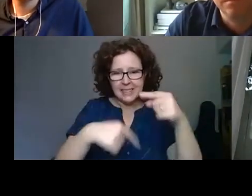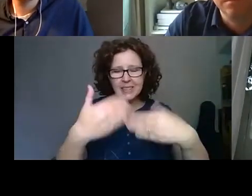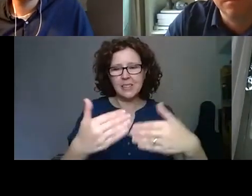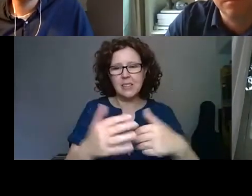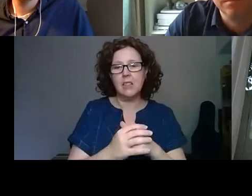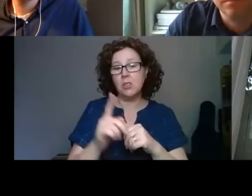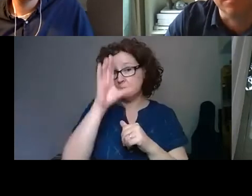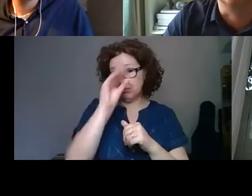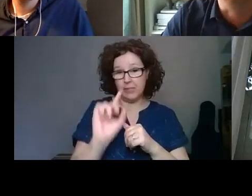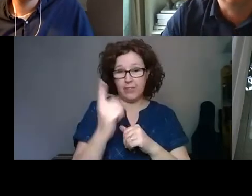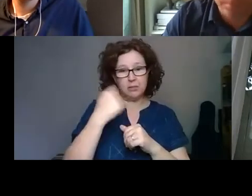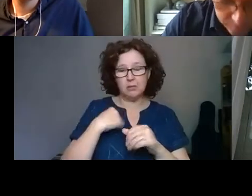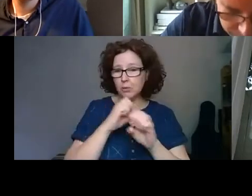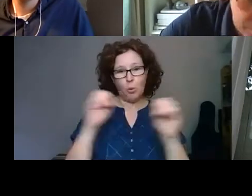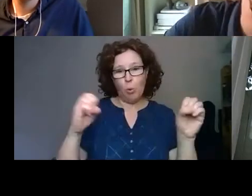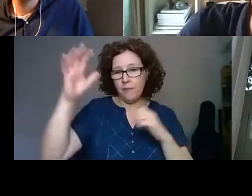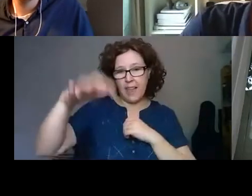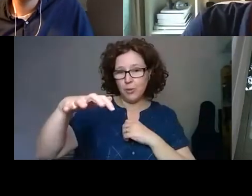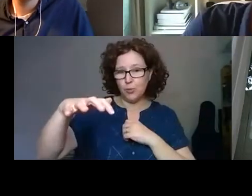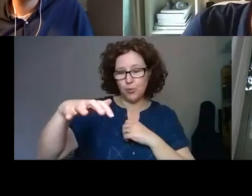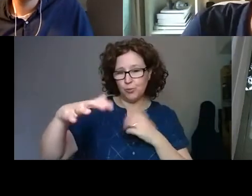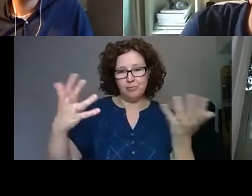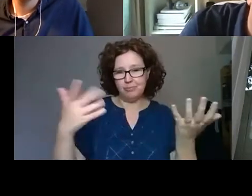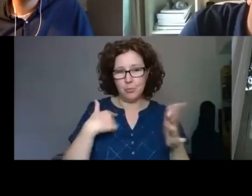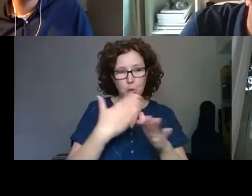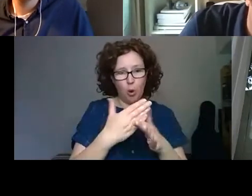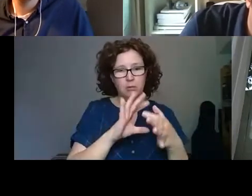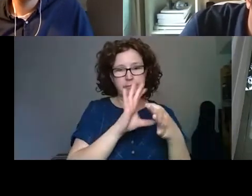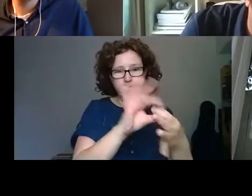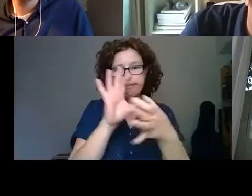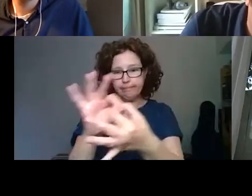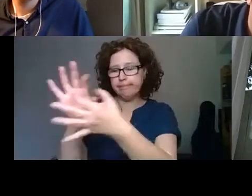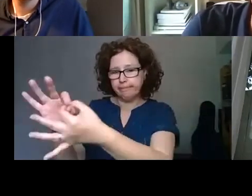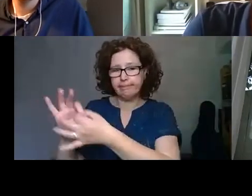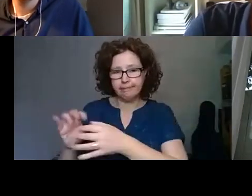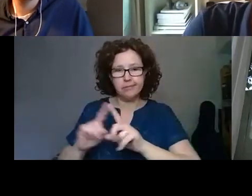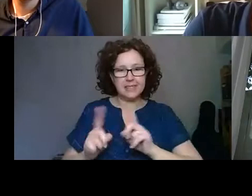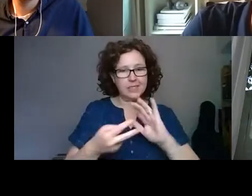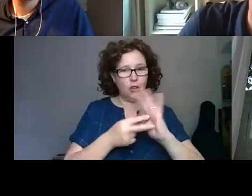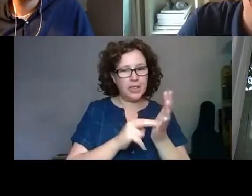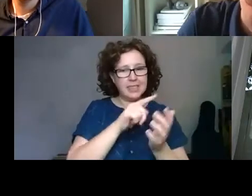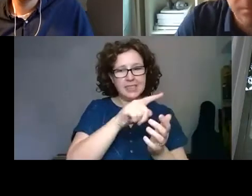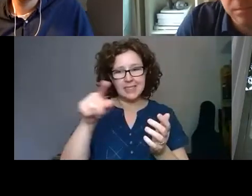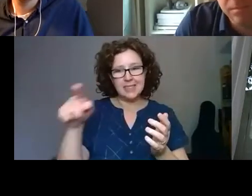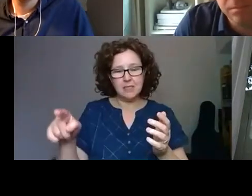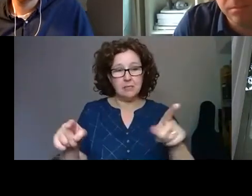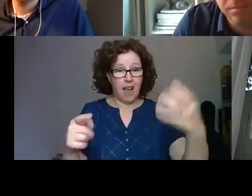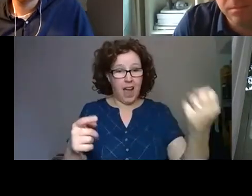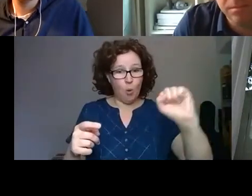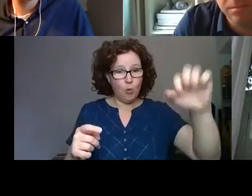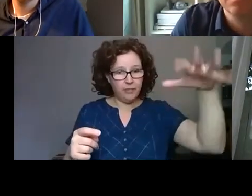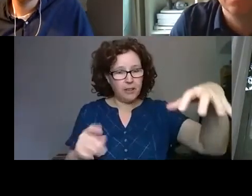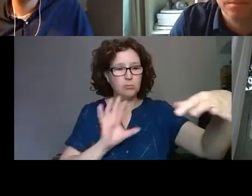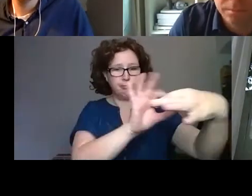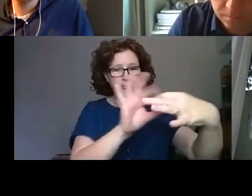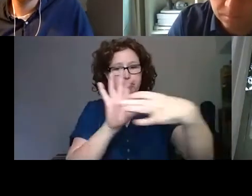don't have a venue. So we work in collaboration with many other organisations, venue based, but also non